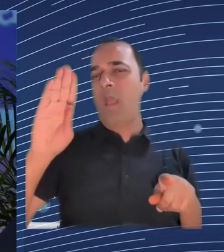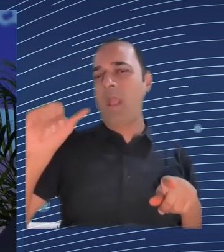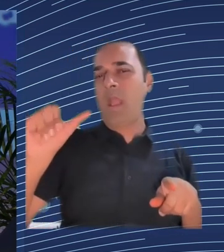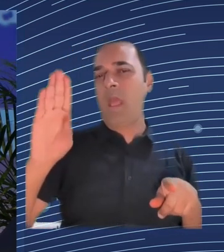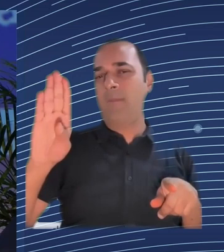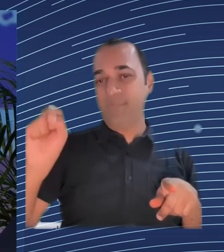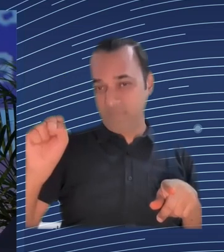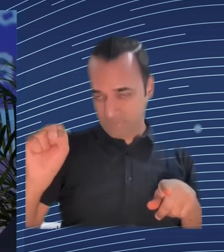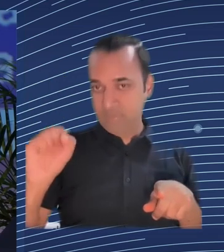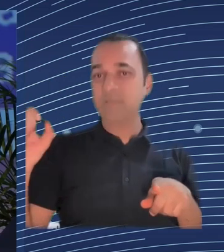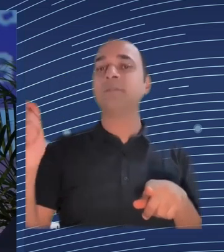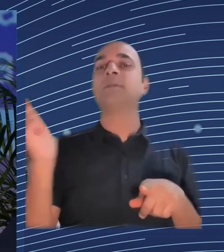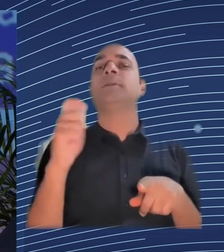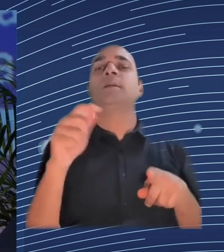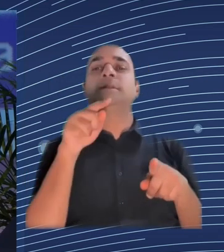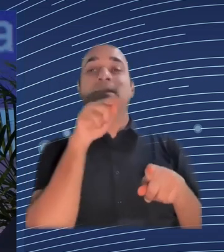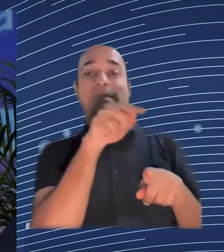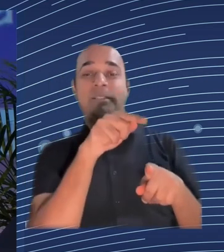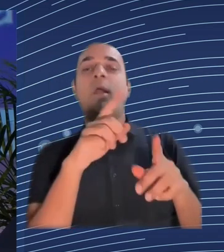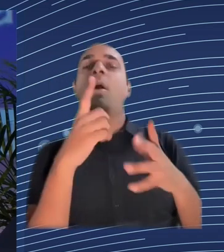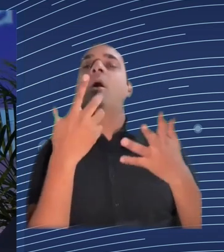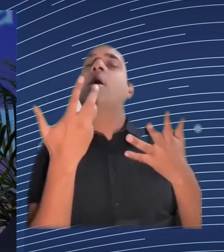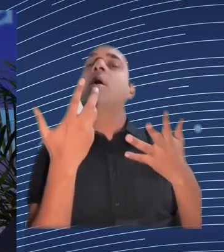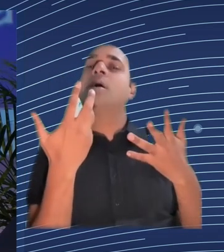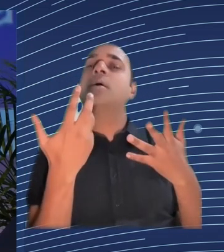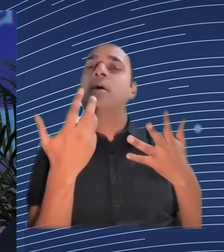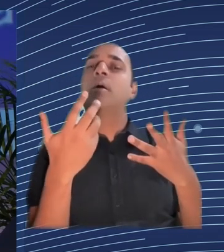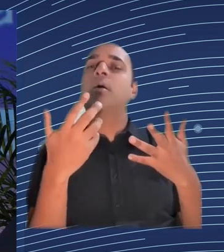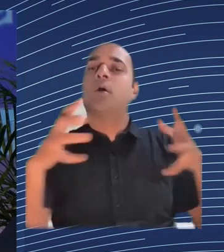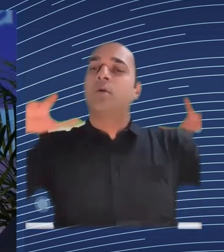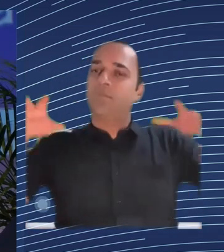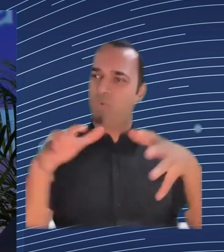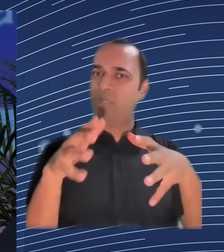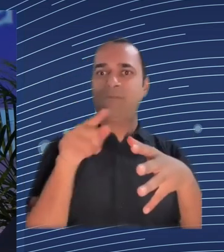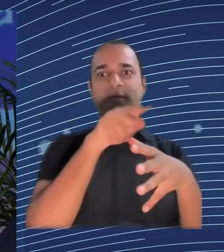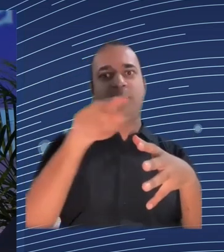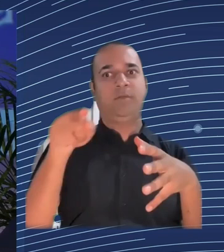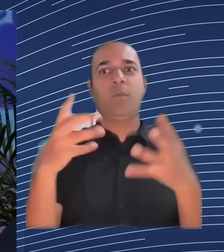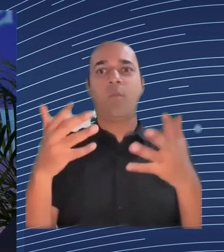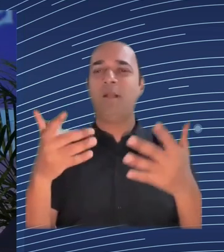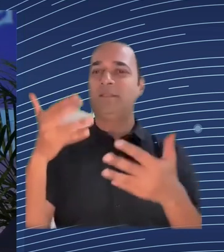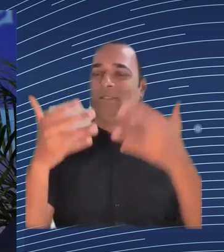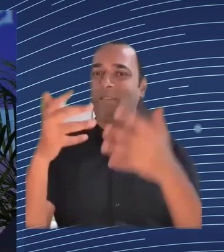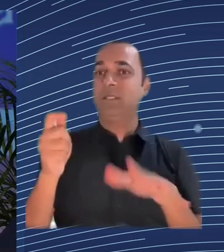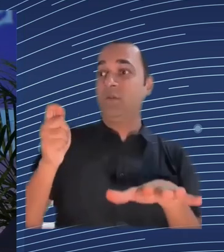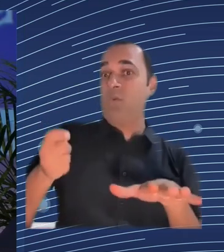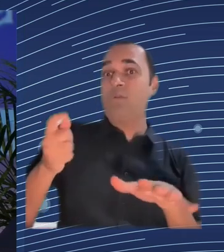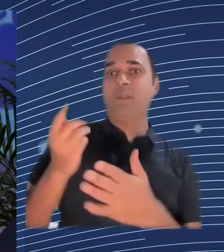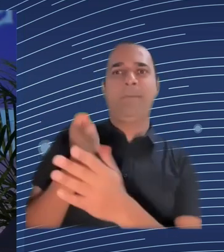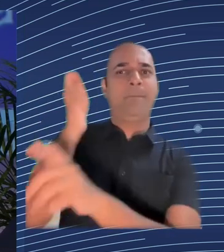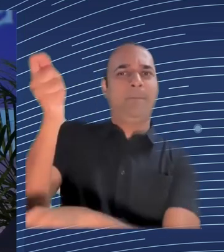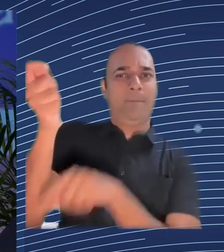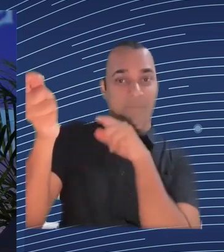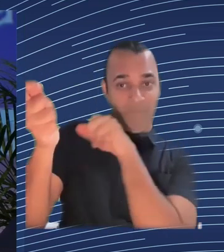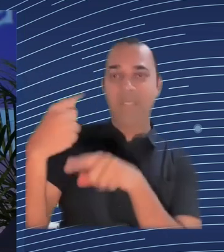abusive of the GDPR uh and data subject rights it's the point of this uh and